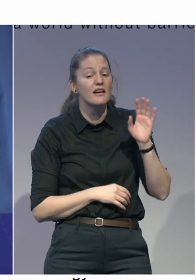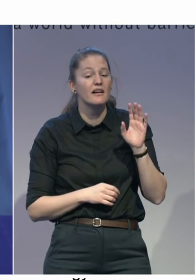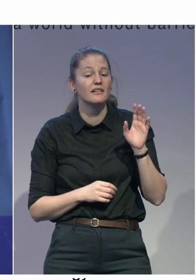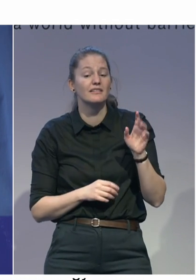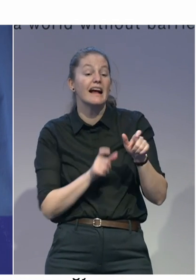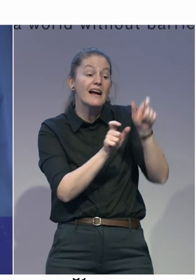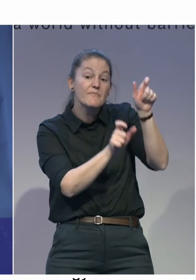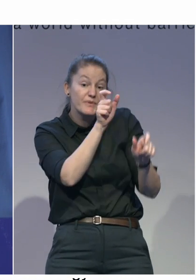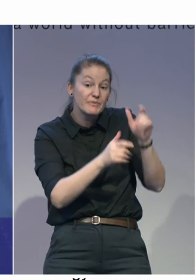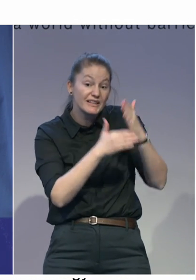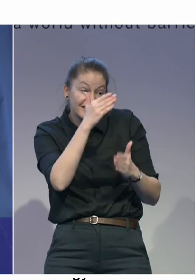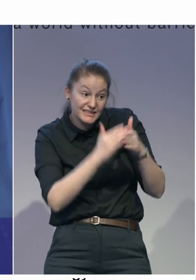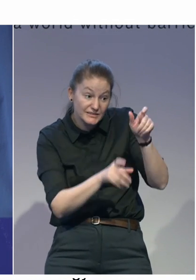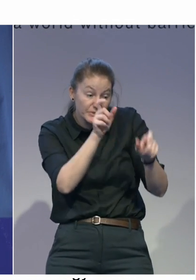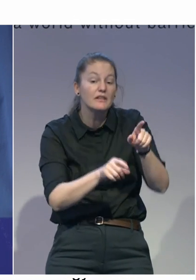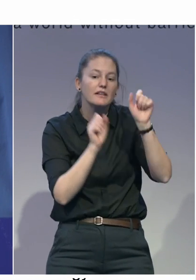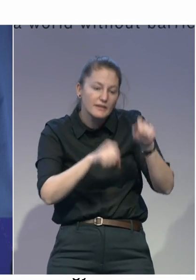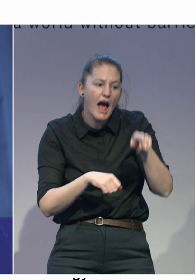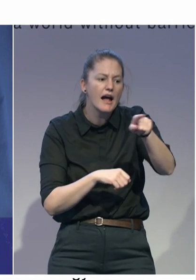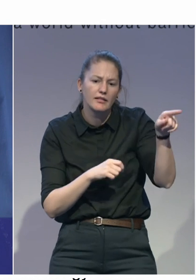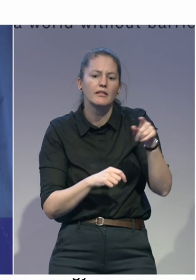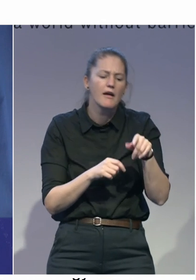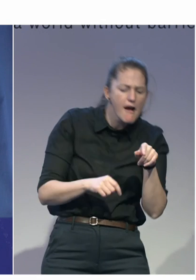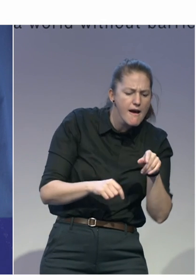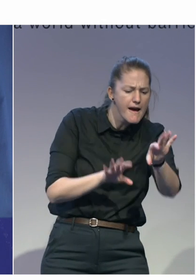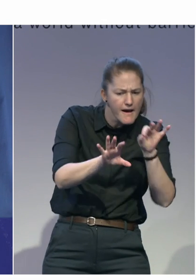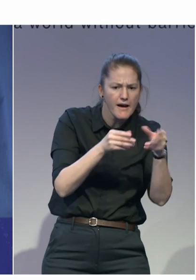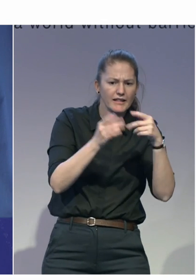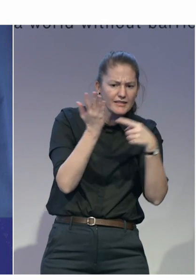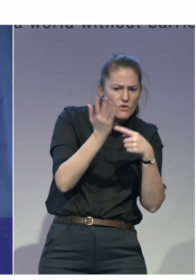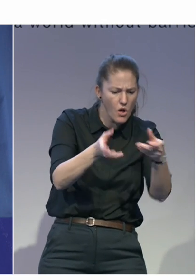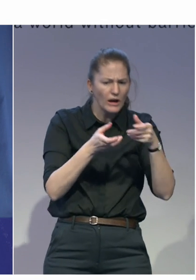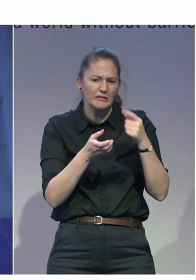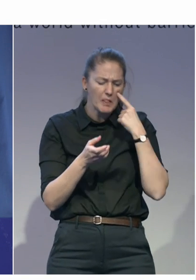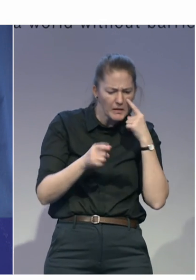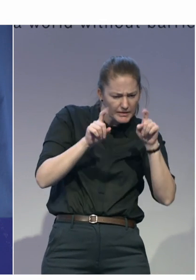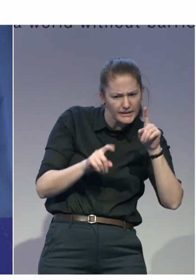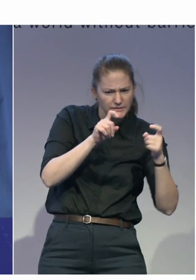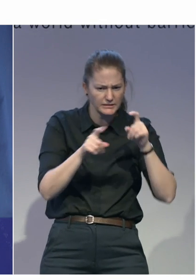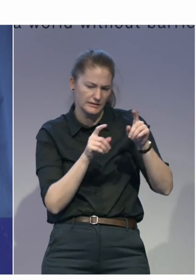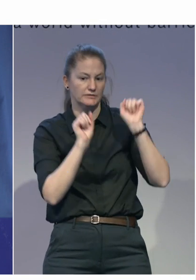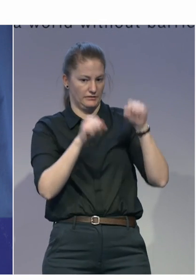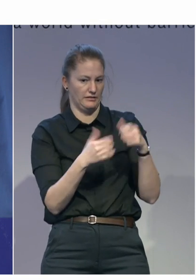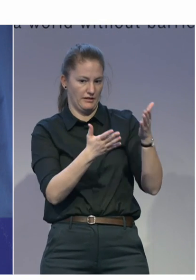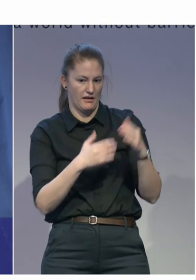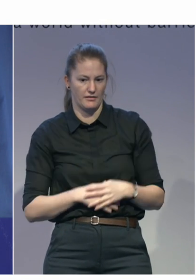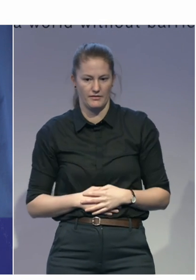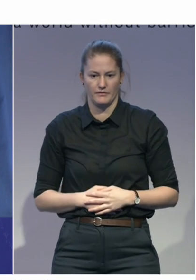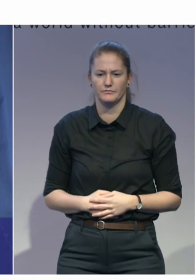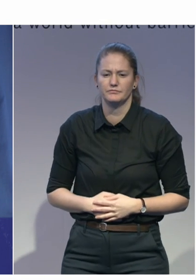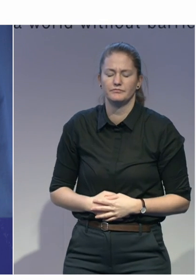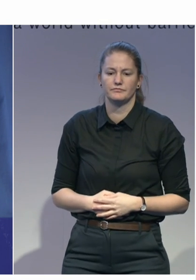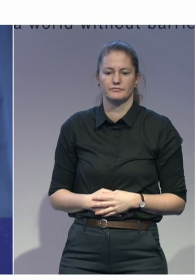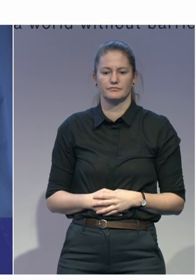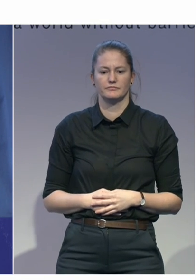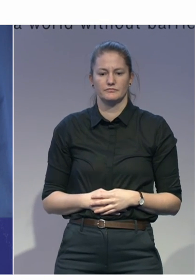one of our core values is still and shall continue to be employing and empowering people with hearing